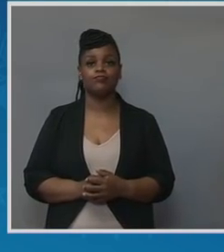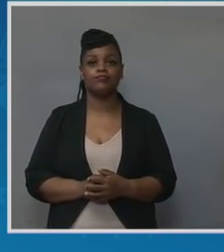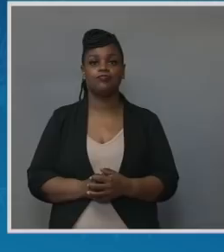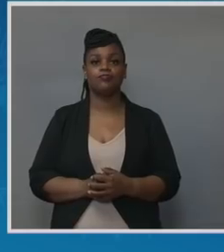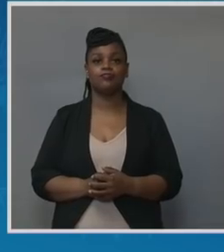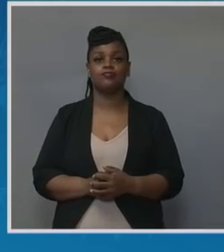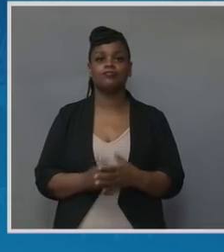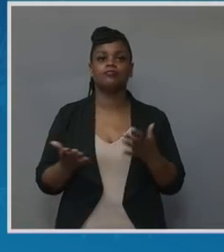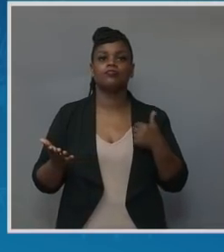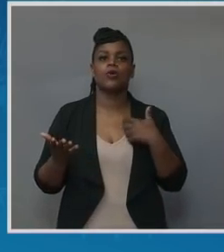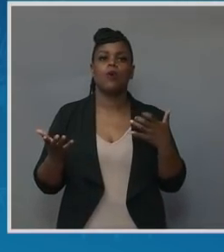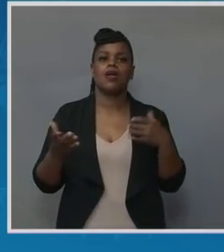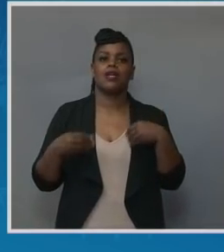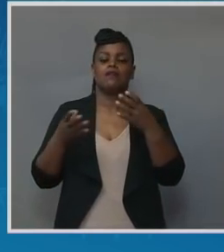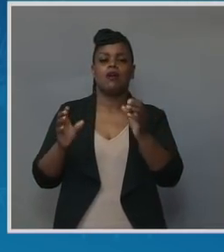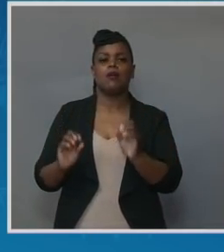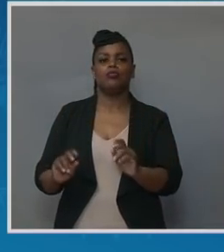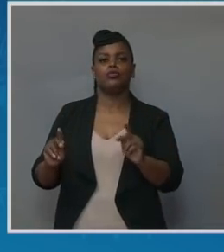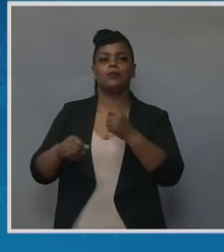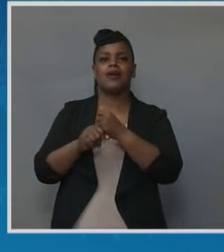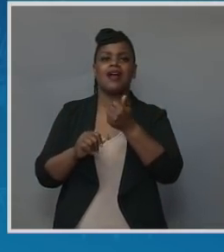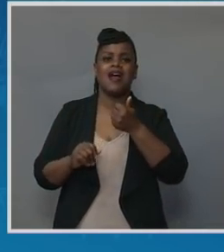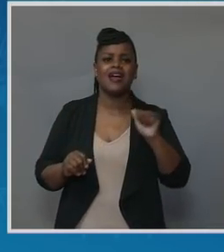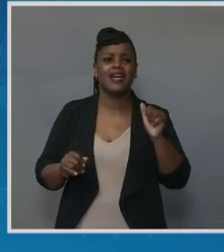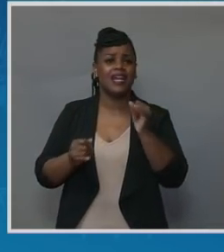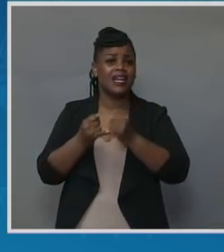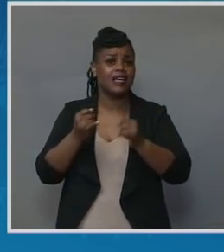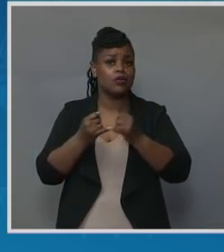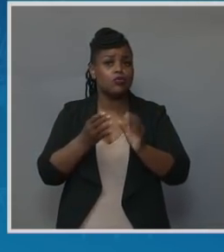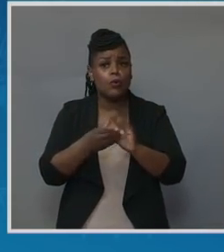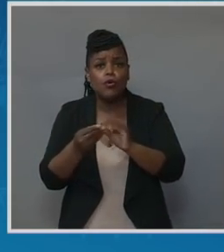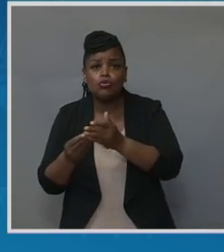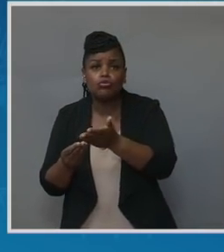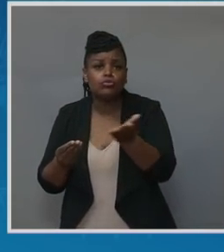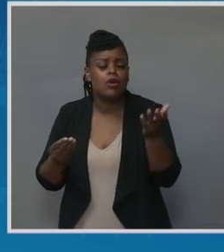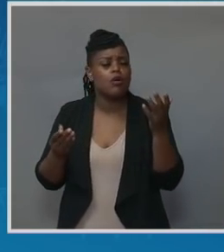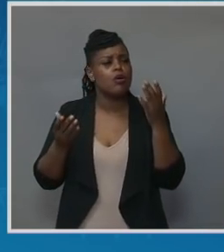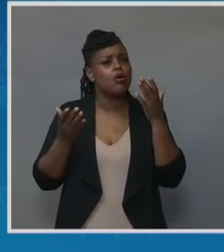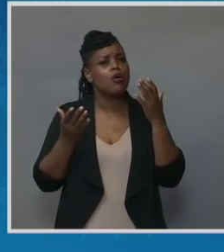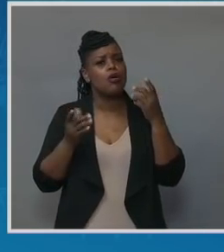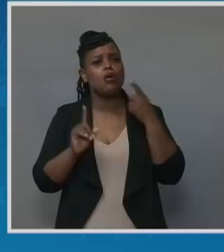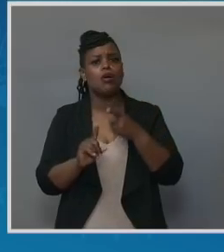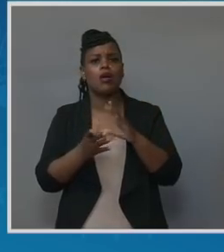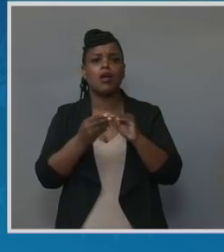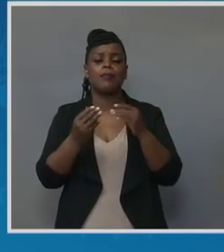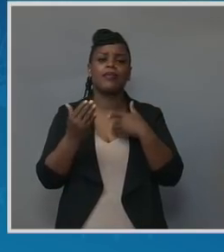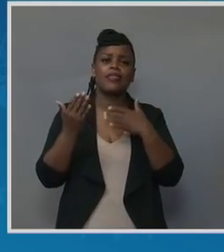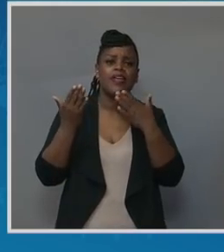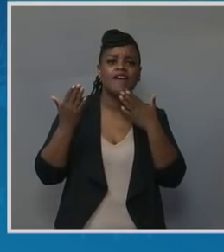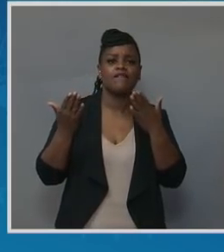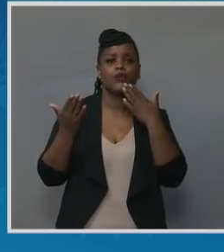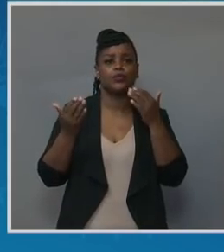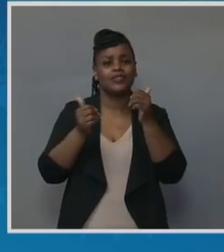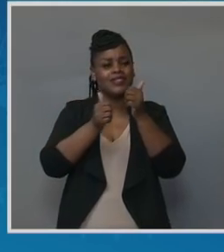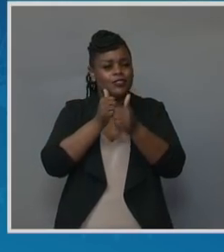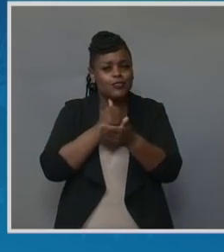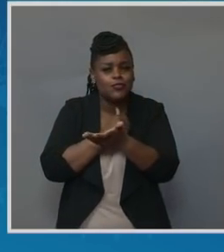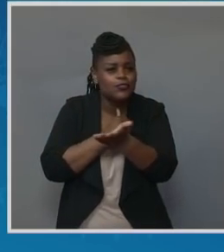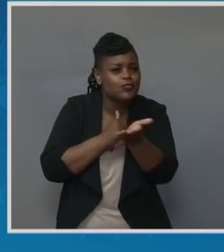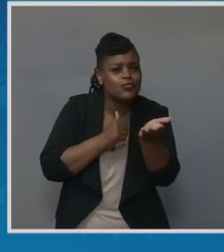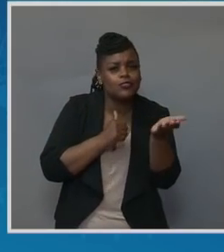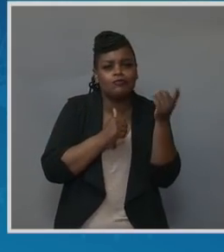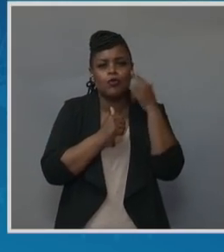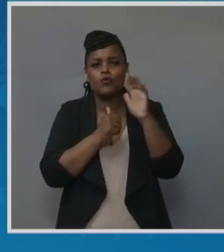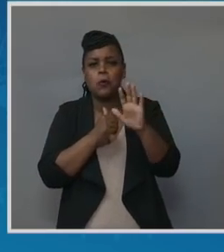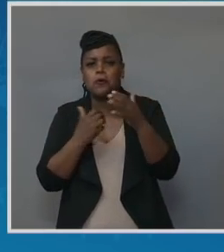you an opportunity to make any closing remarks you want to make, but I also just want to say how grateful I am to each of you for your bravery,